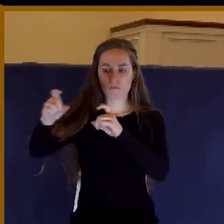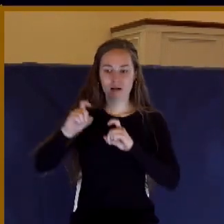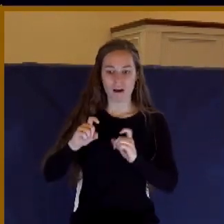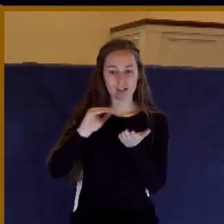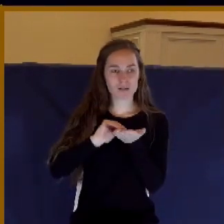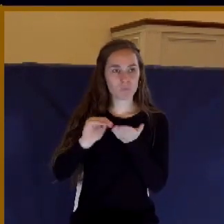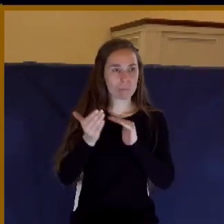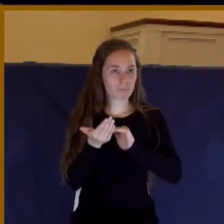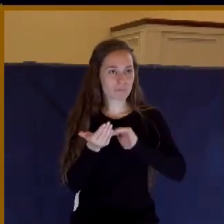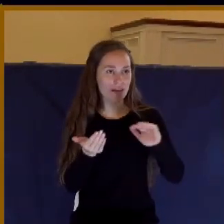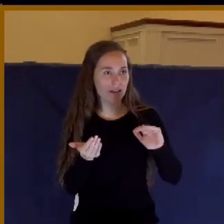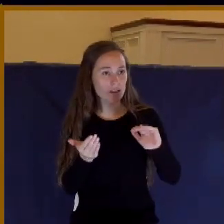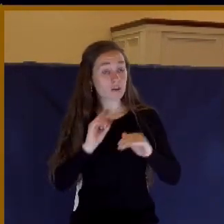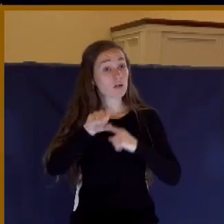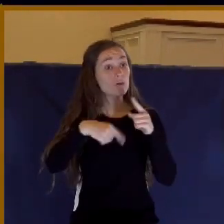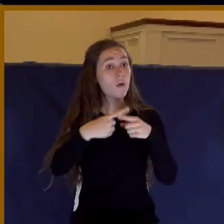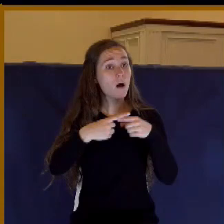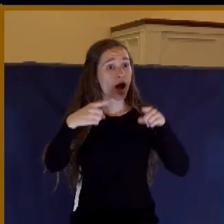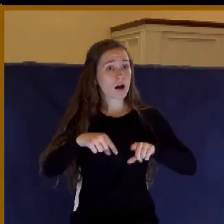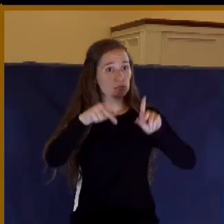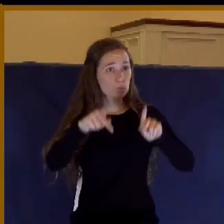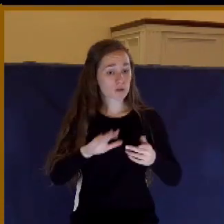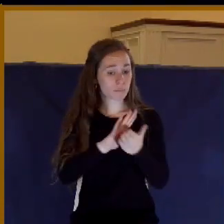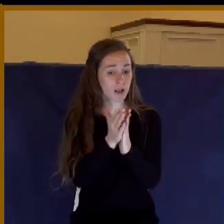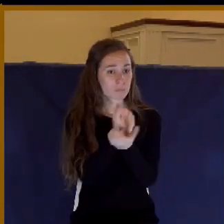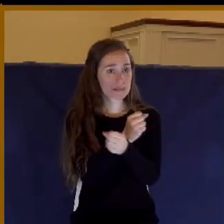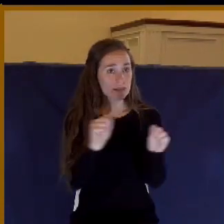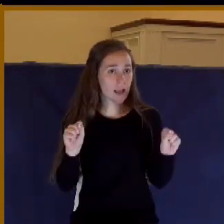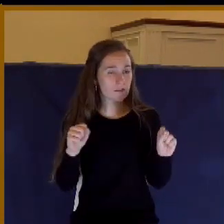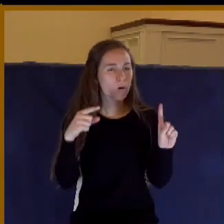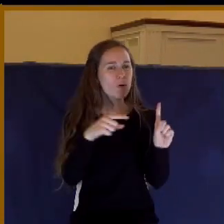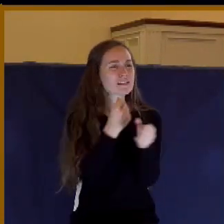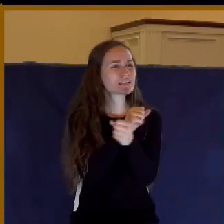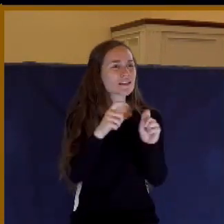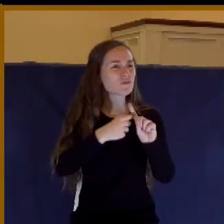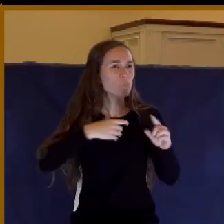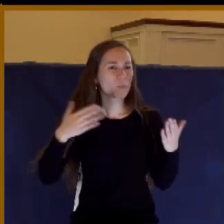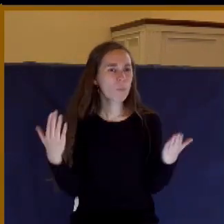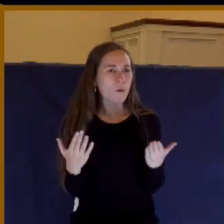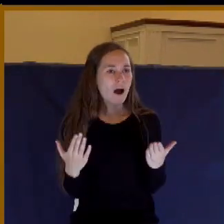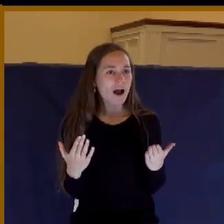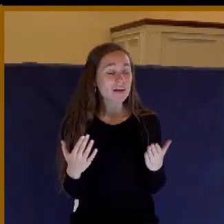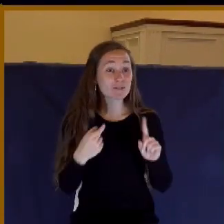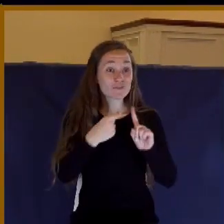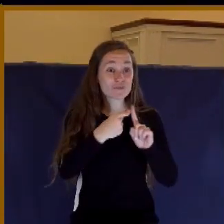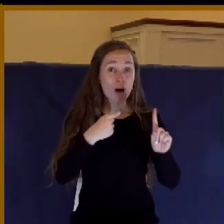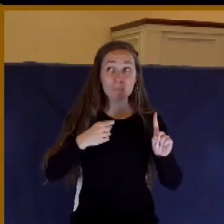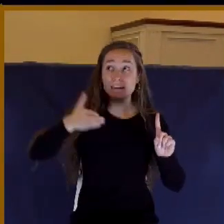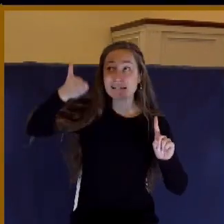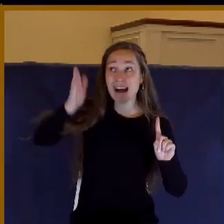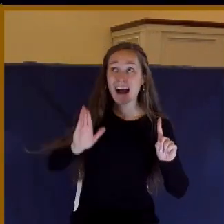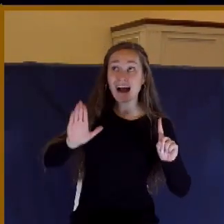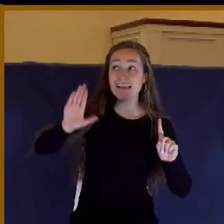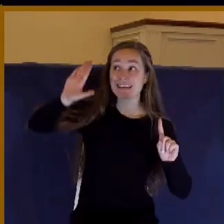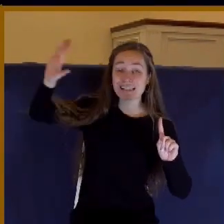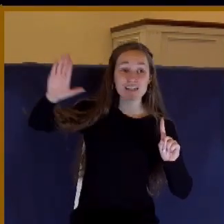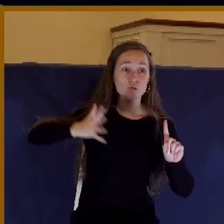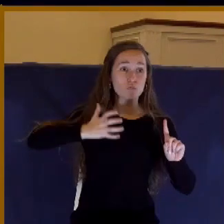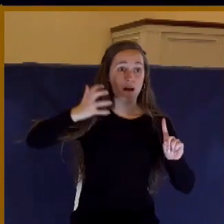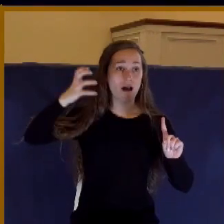person is saved, what are they saved from? They're saved from God. They're saved from the wrath of God.